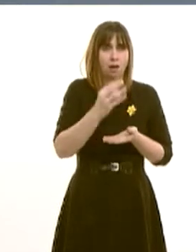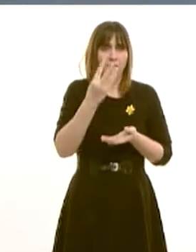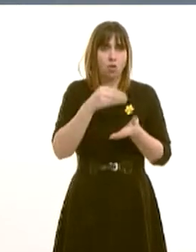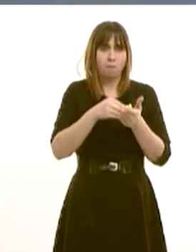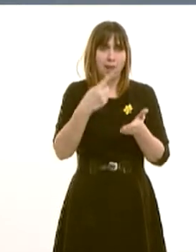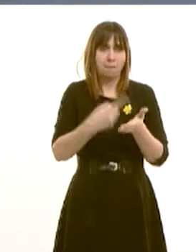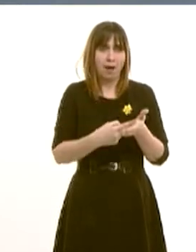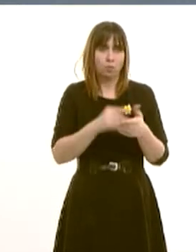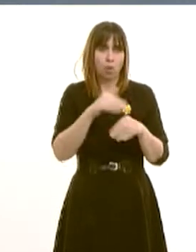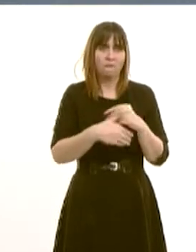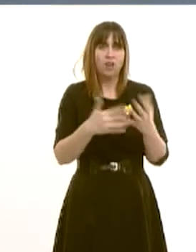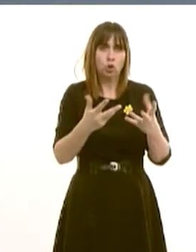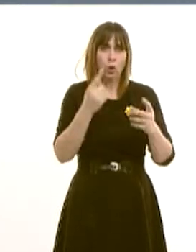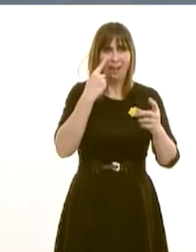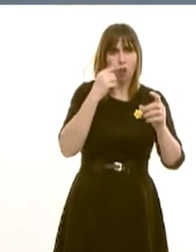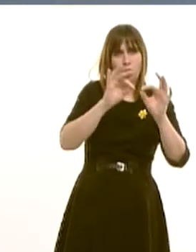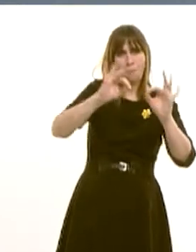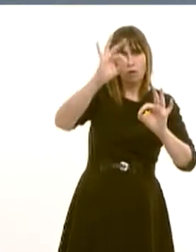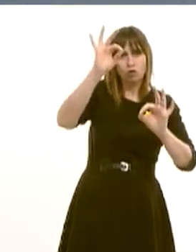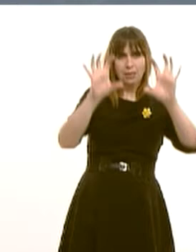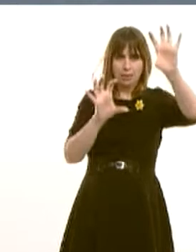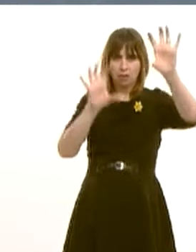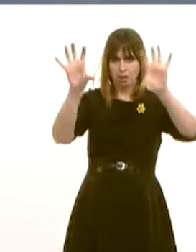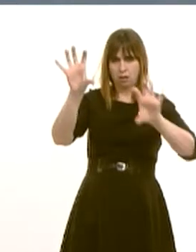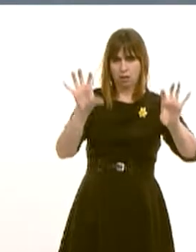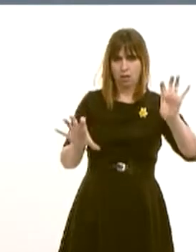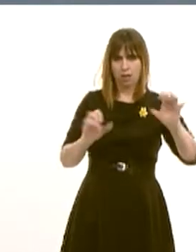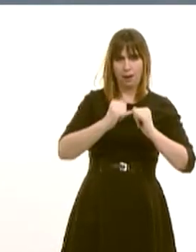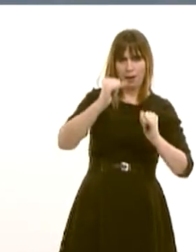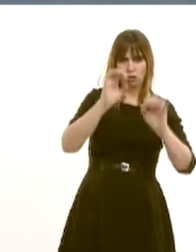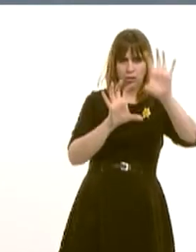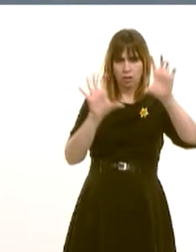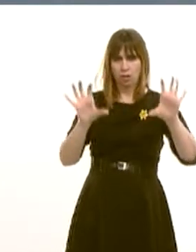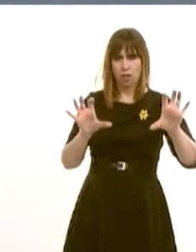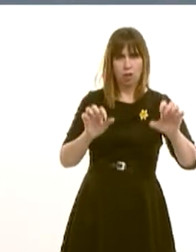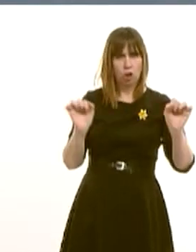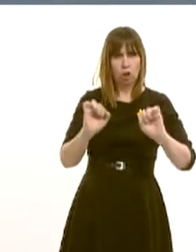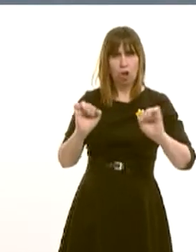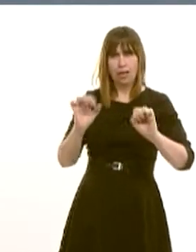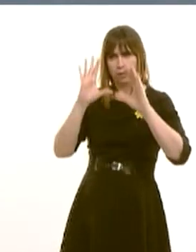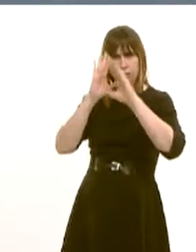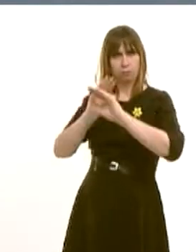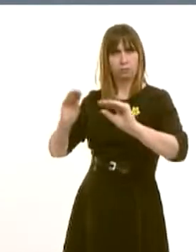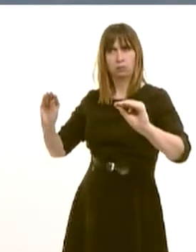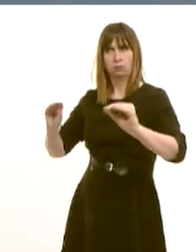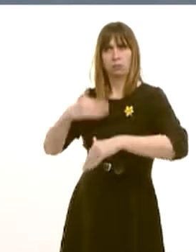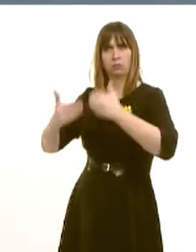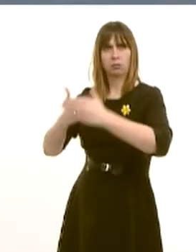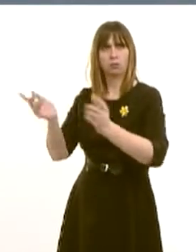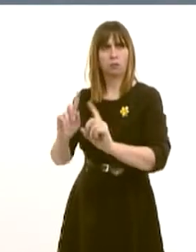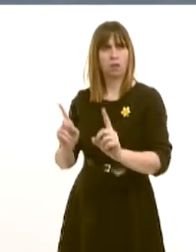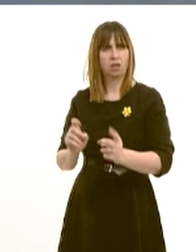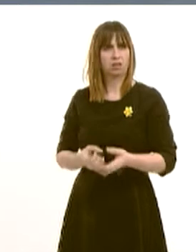million to undertake boundary reviews, even though final directions have not yet been issued with regards to undertaking these.